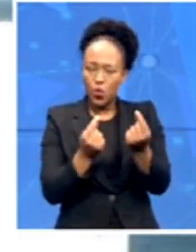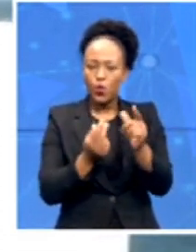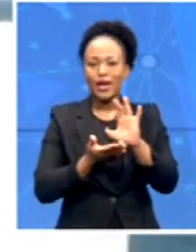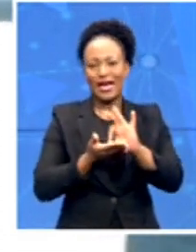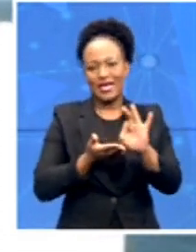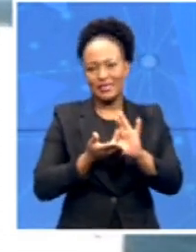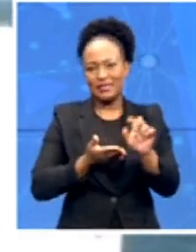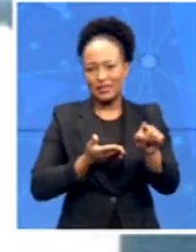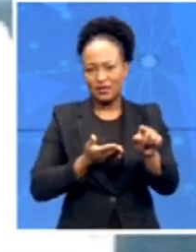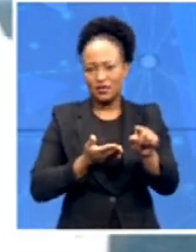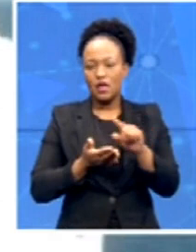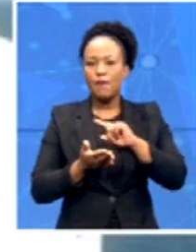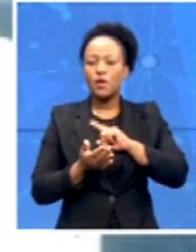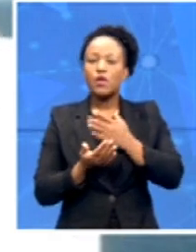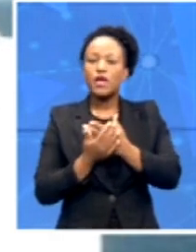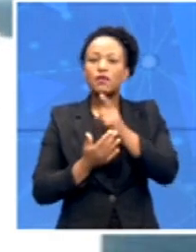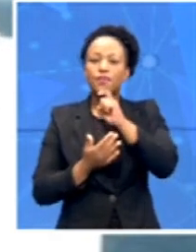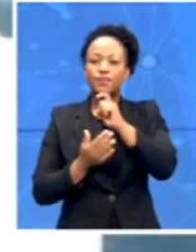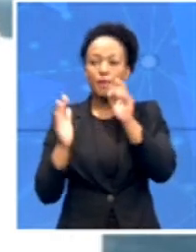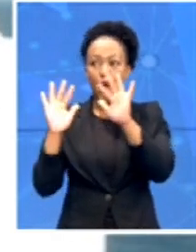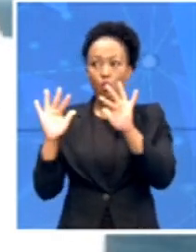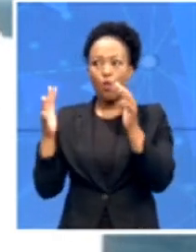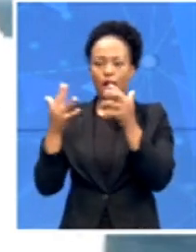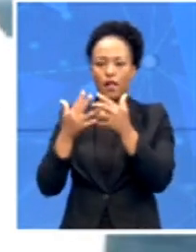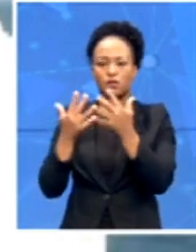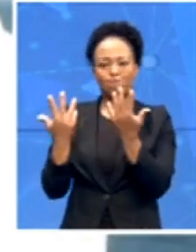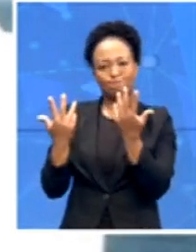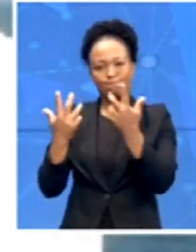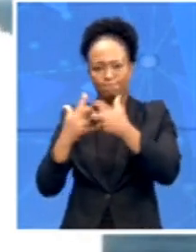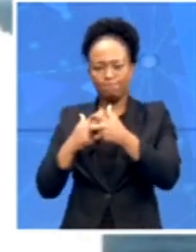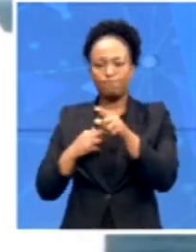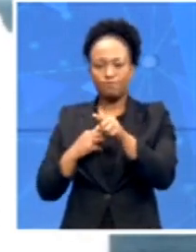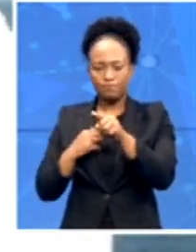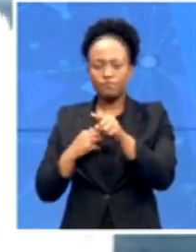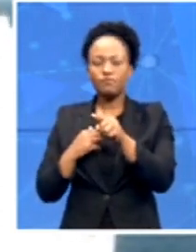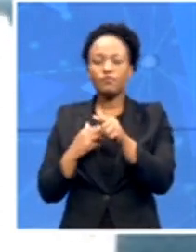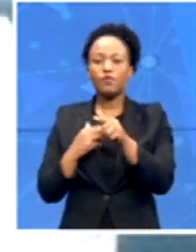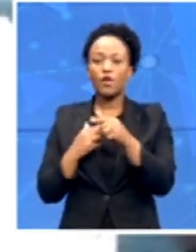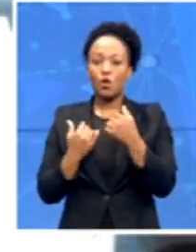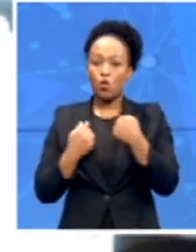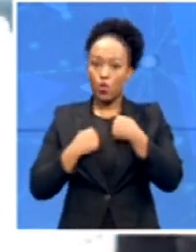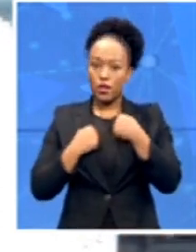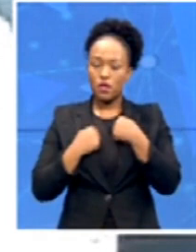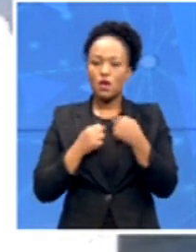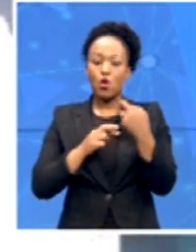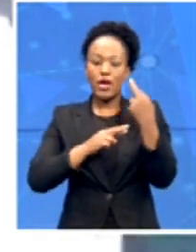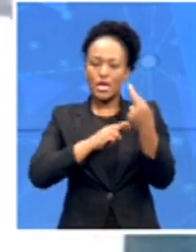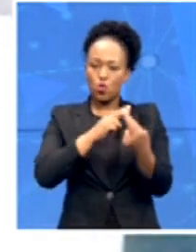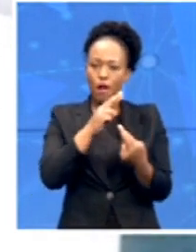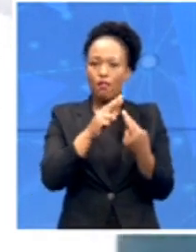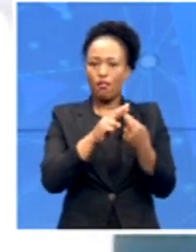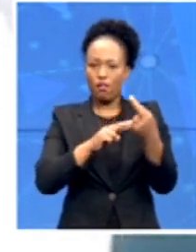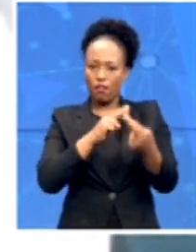and we're taking advantage of uh the renewal space that we have in the in the in the northern cape